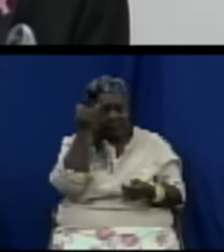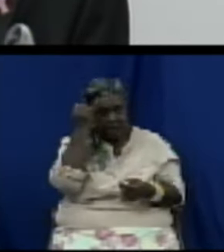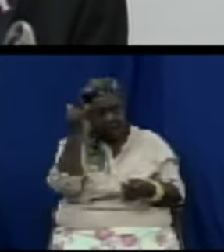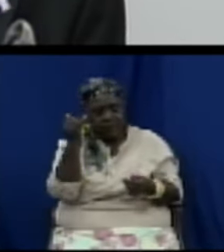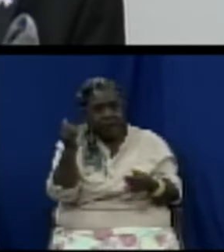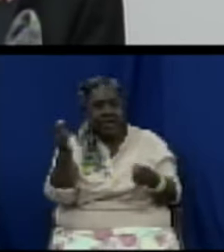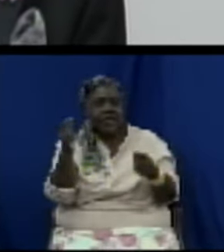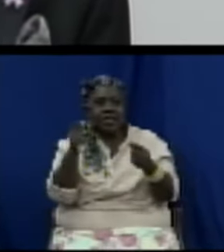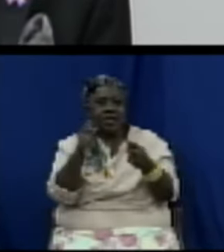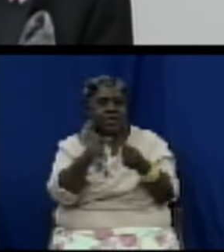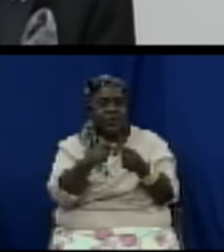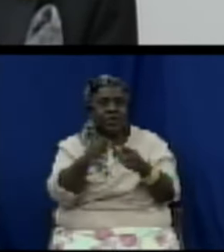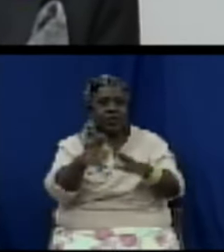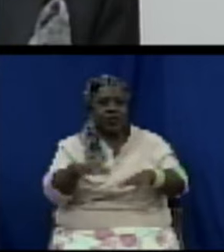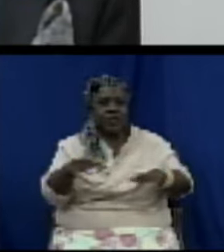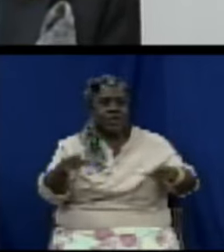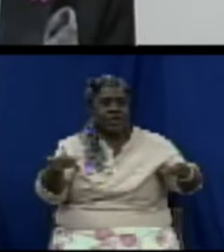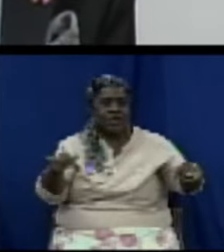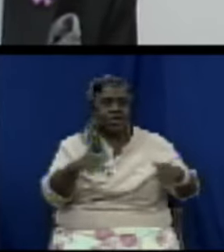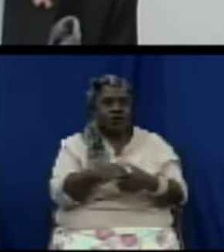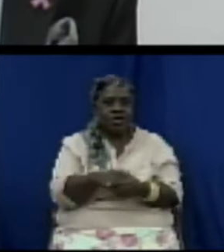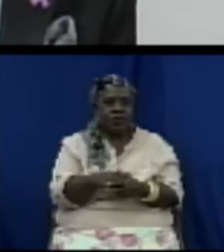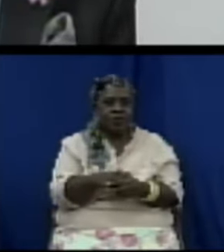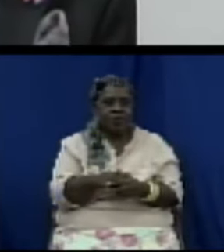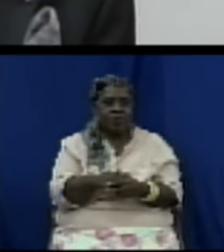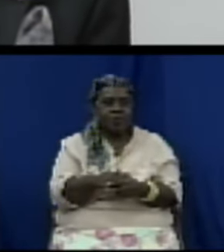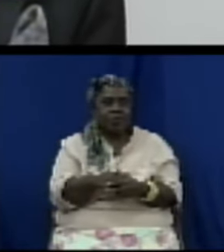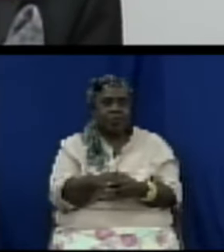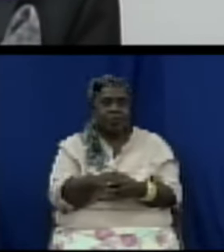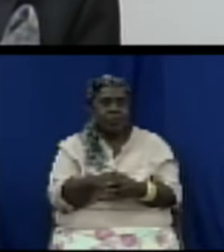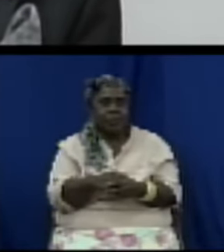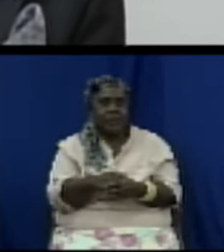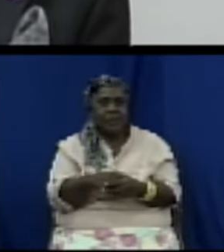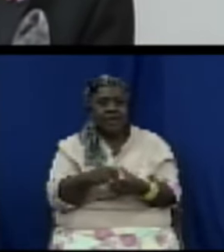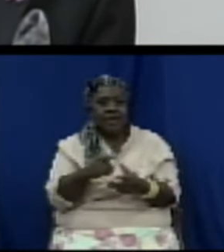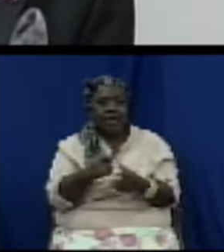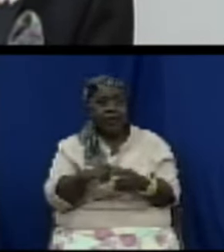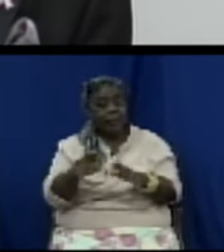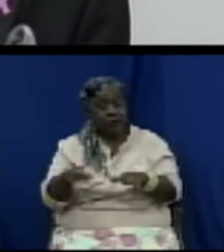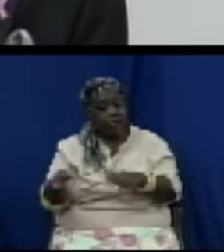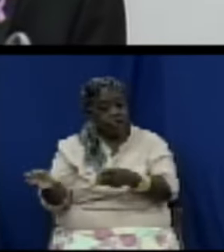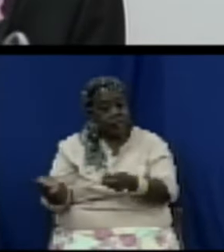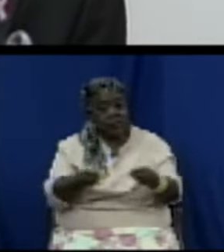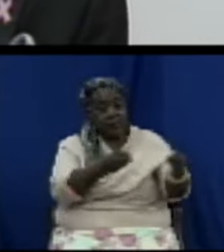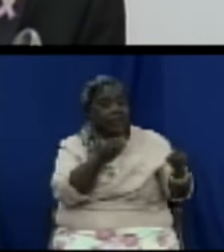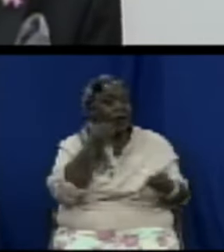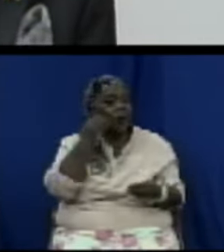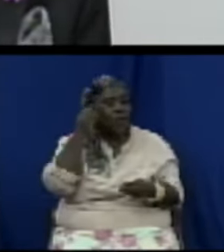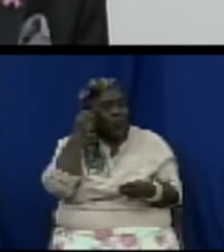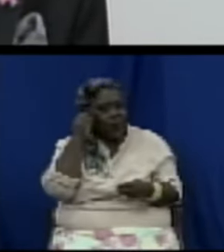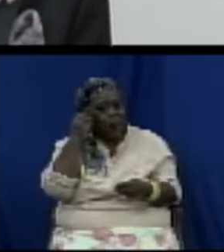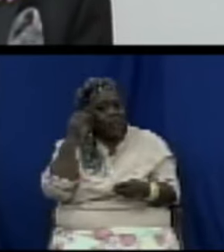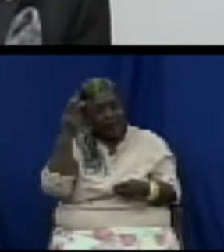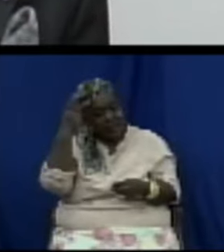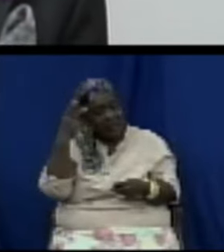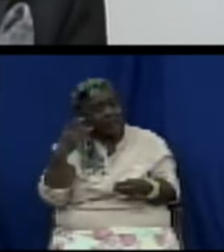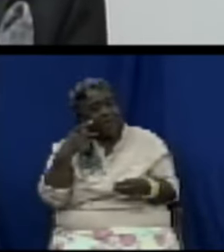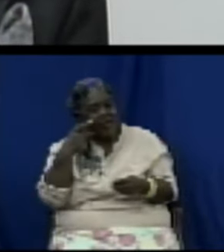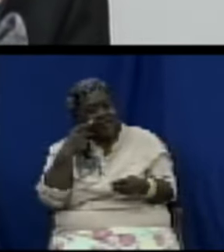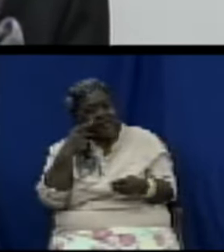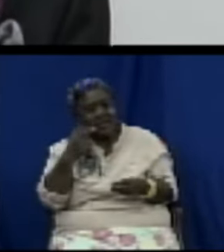they can help their households in being protected